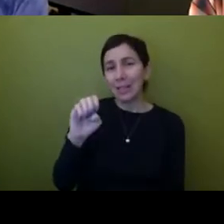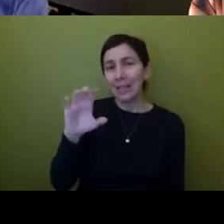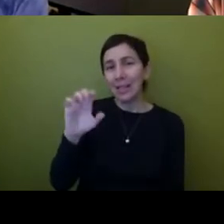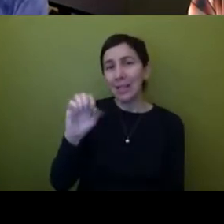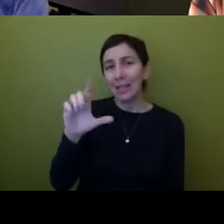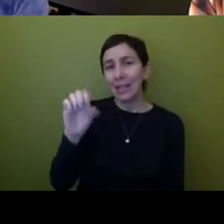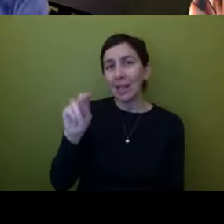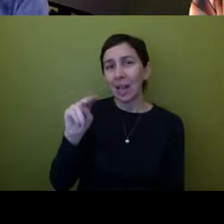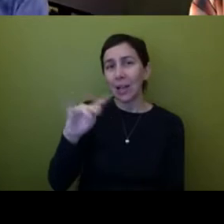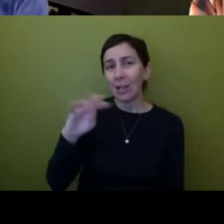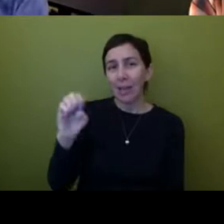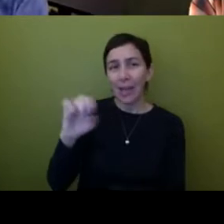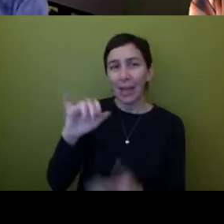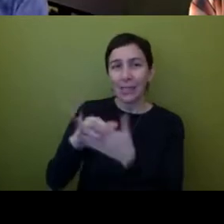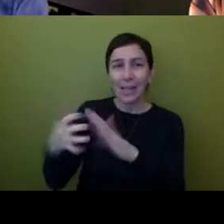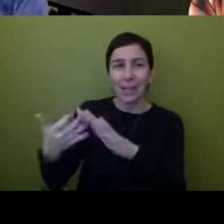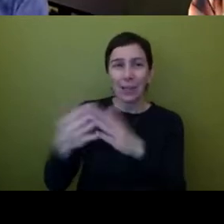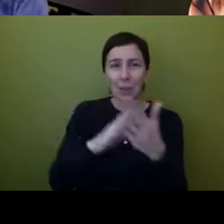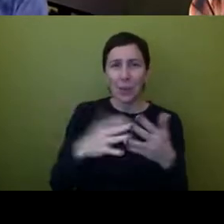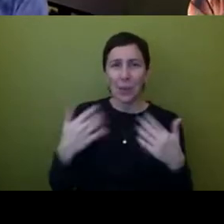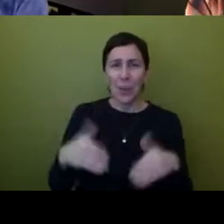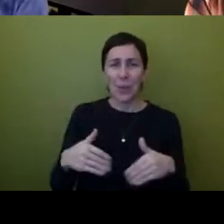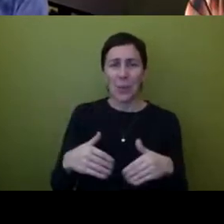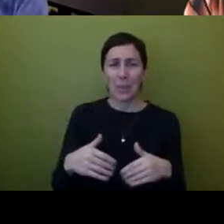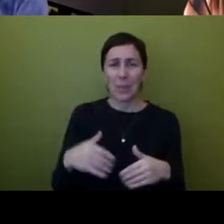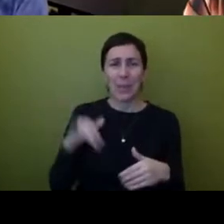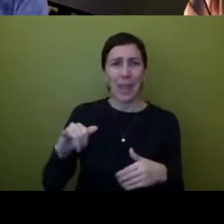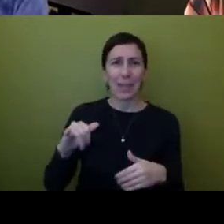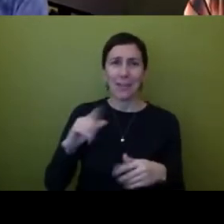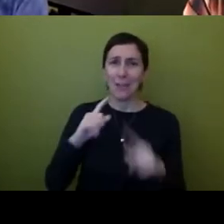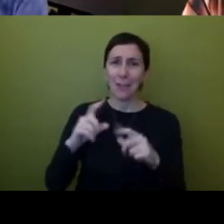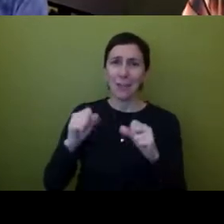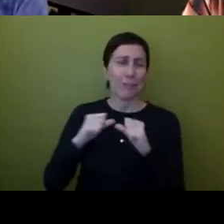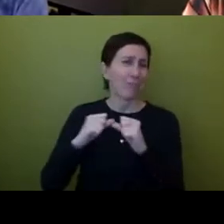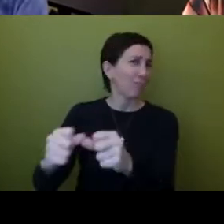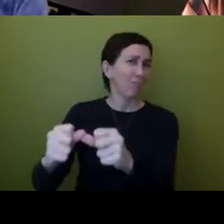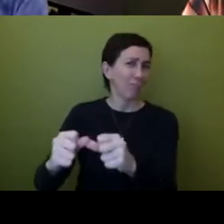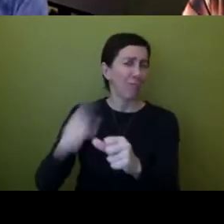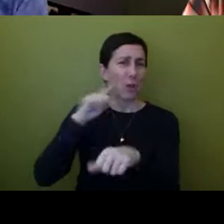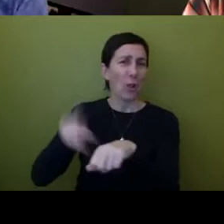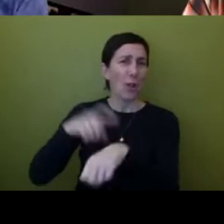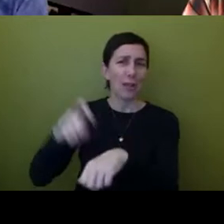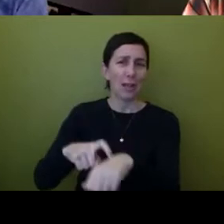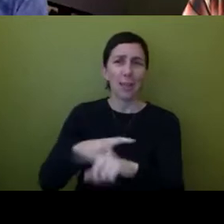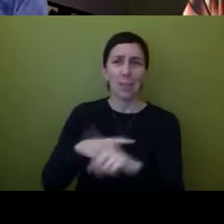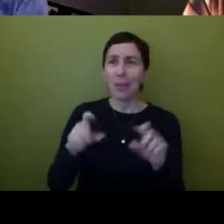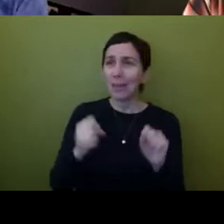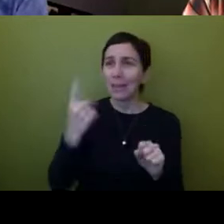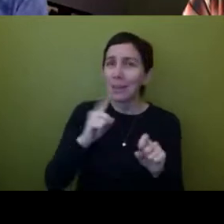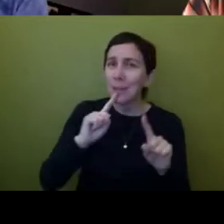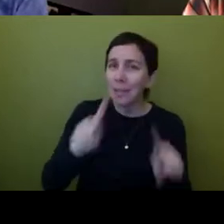a whole year project right there just this conversation going on for a year but does anybody want to tackle that a little bit